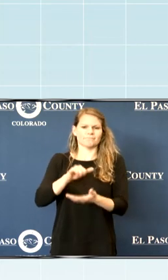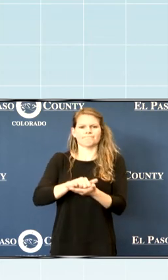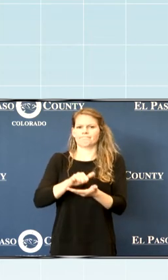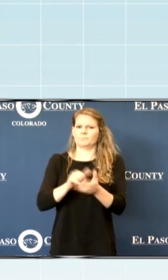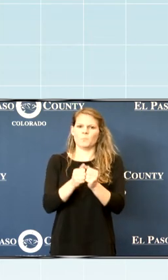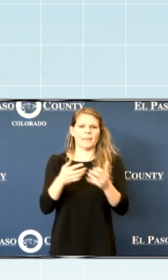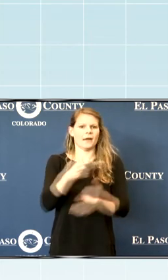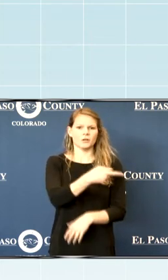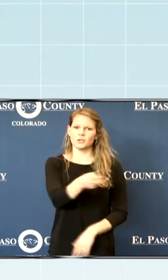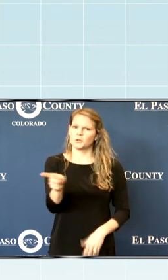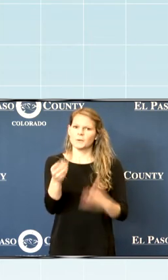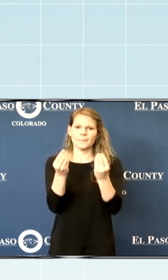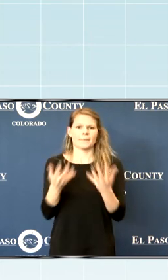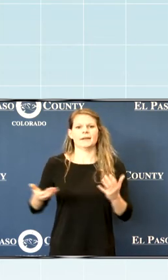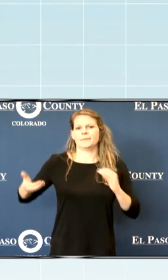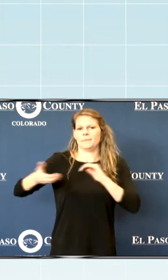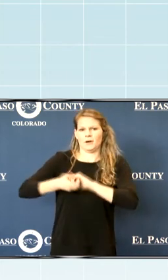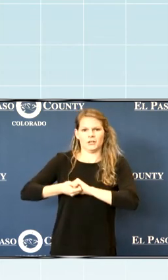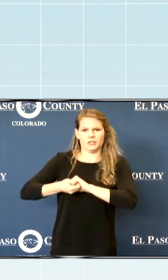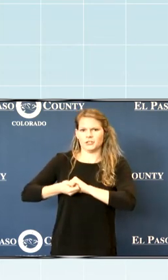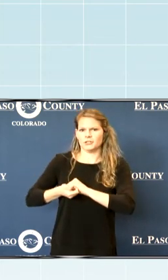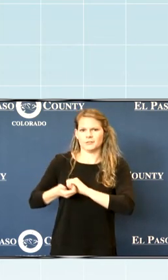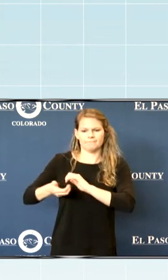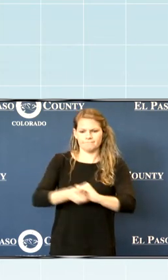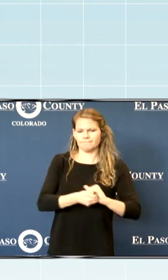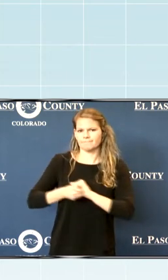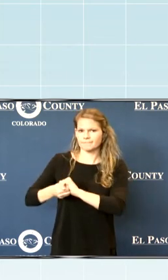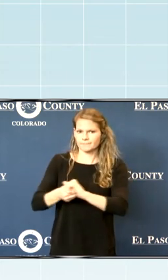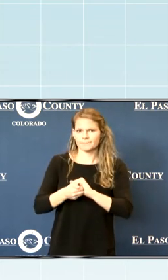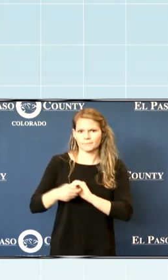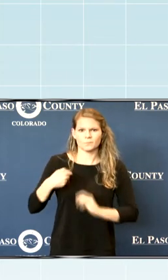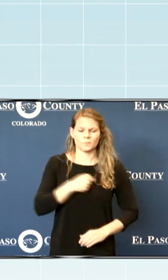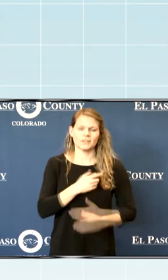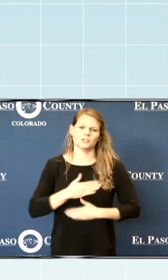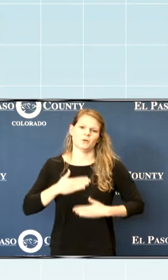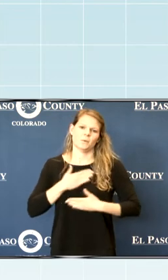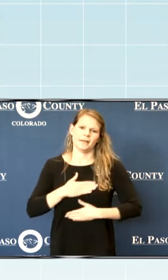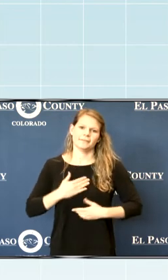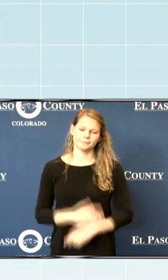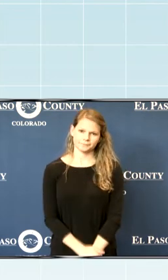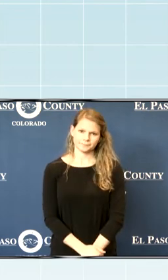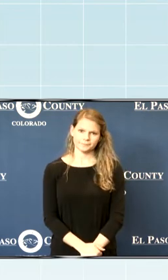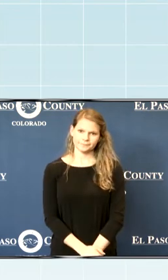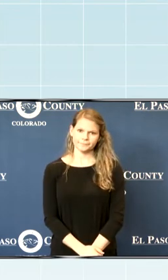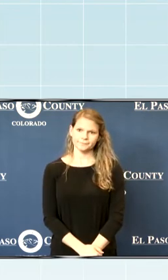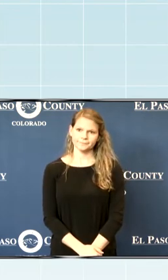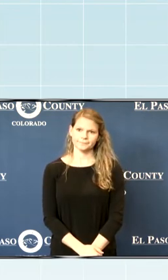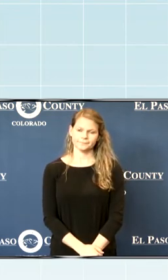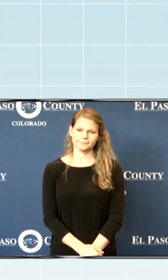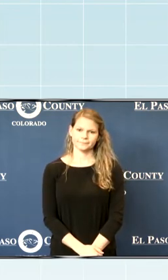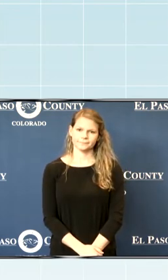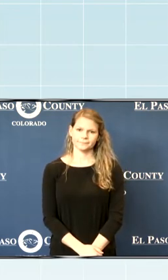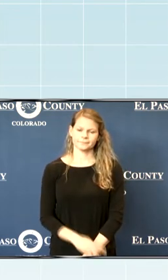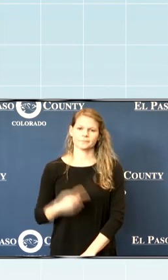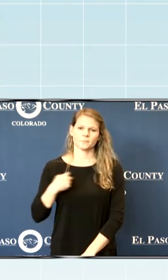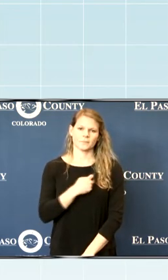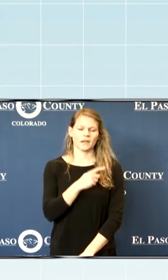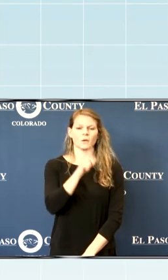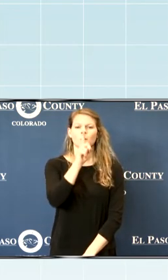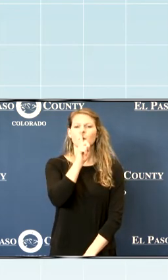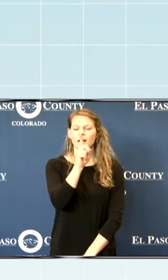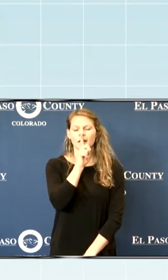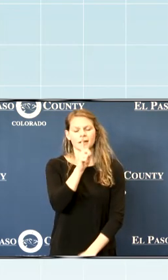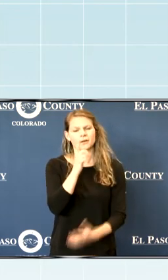you and the many partners and collaborations that we enjoy. We are incredibly